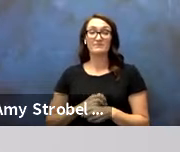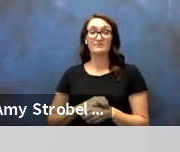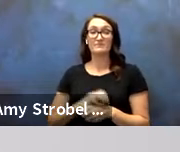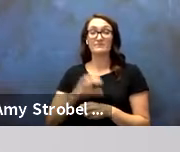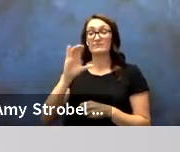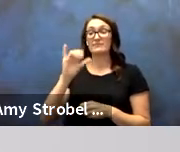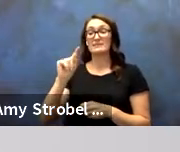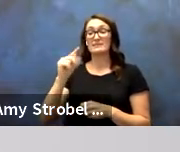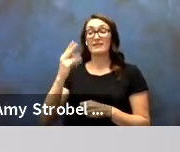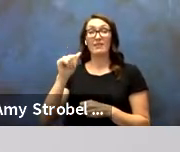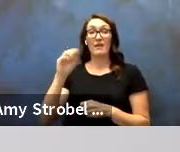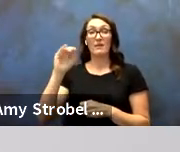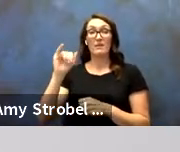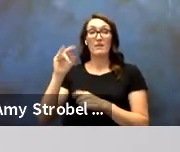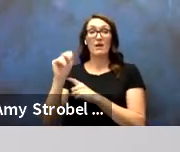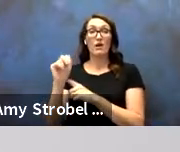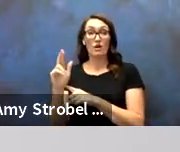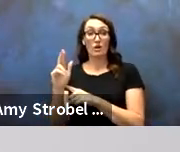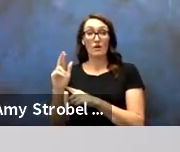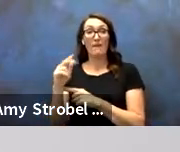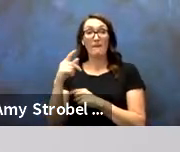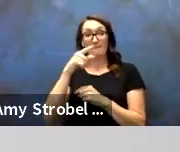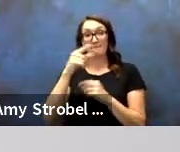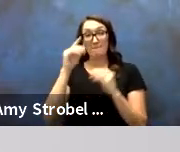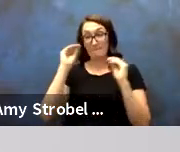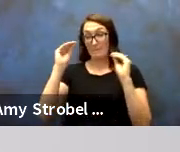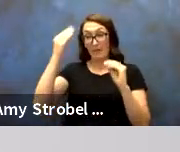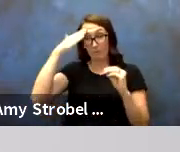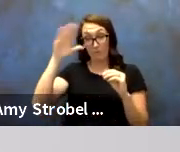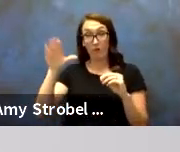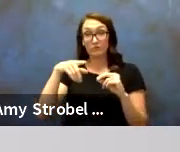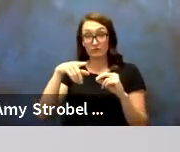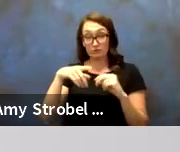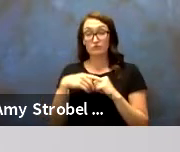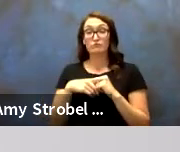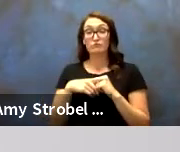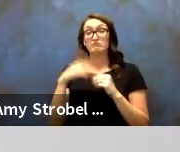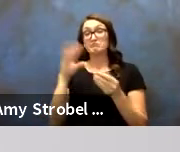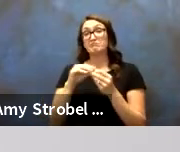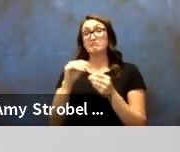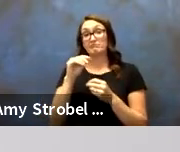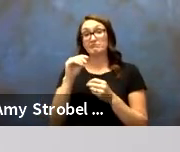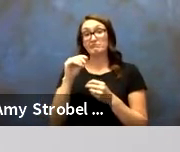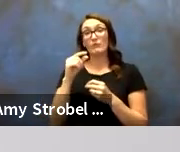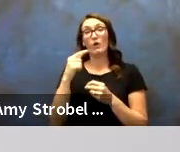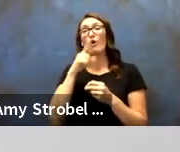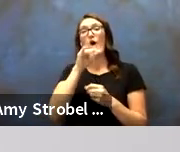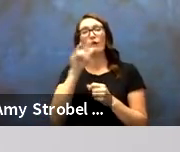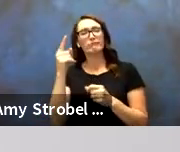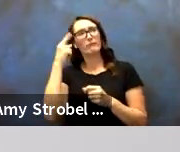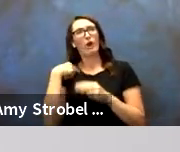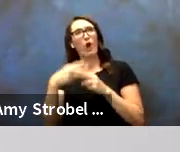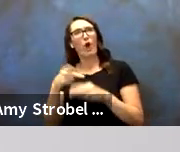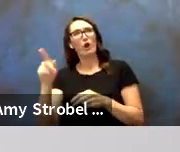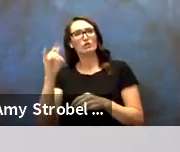Cynthia Miner, Anthropology Instructor, we call her Jill, we call her years.